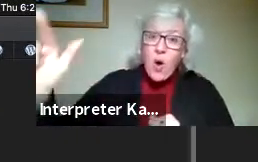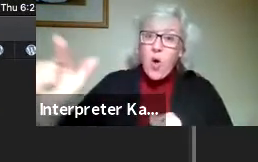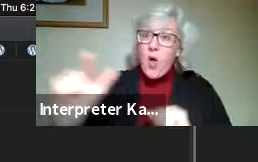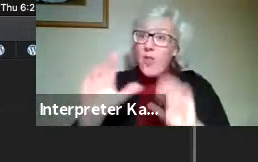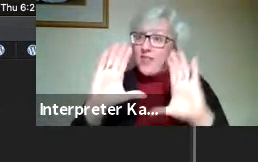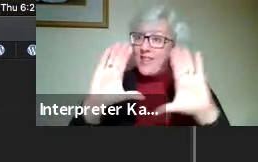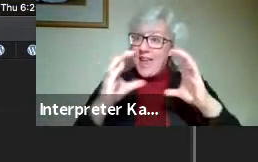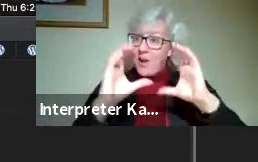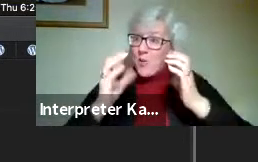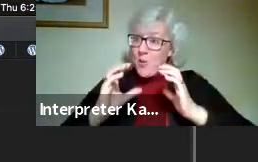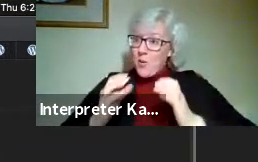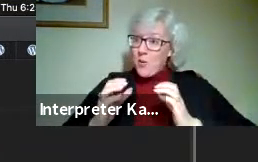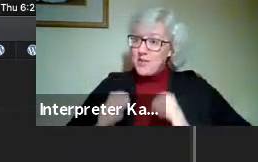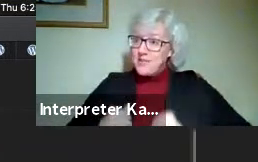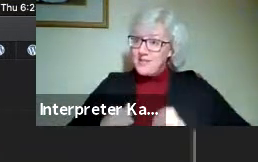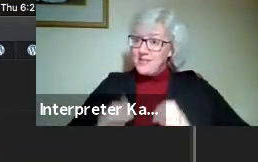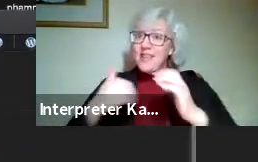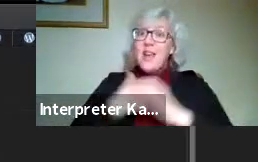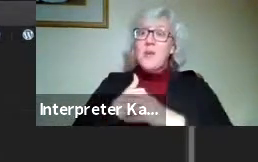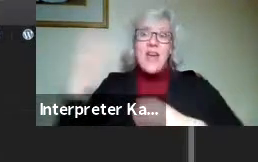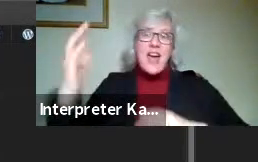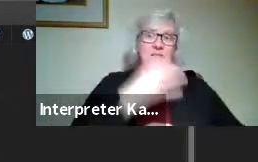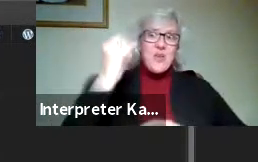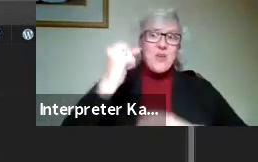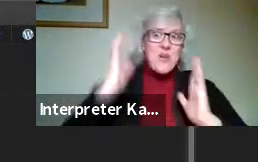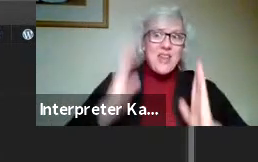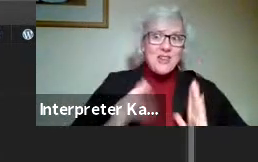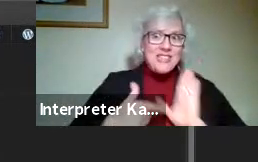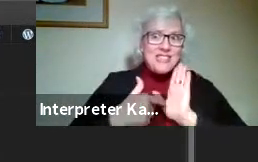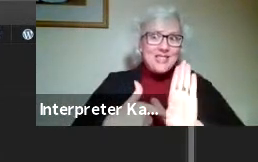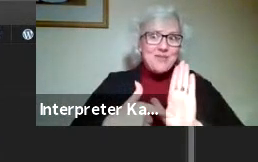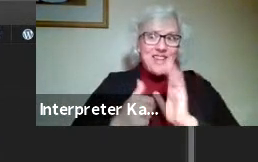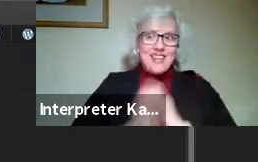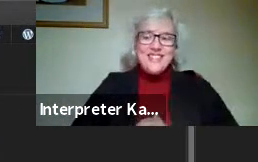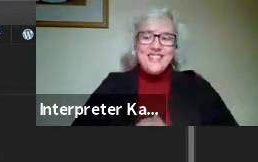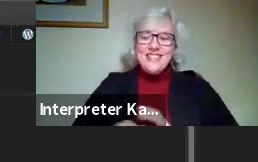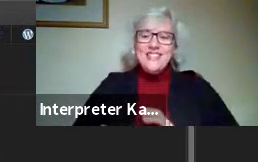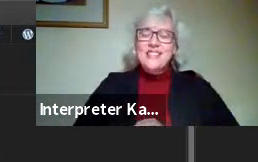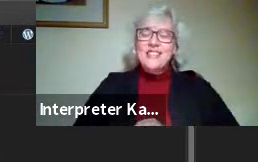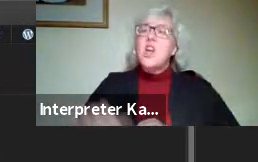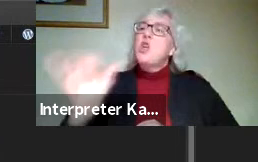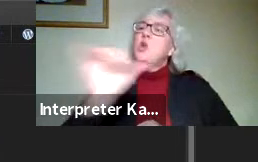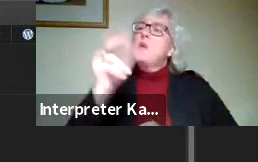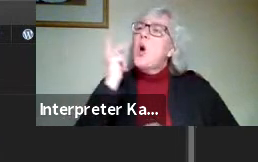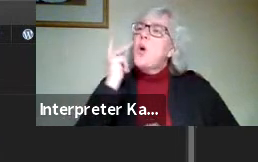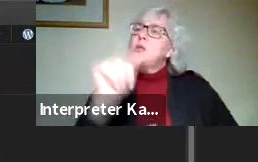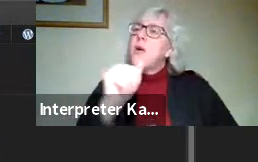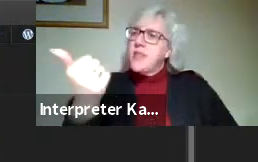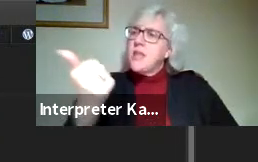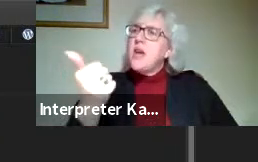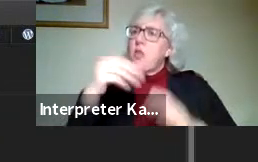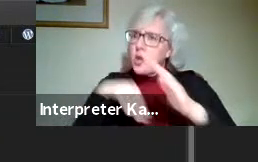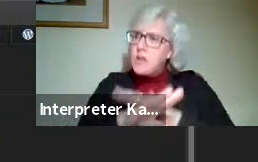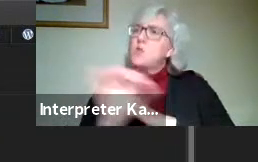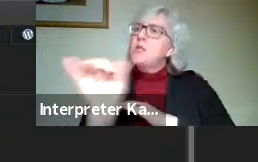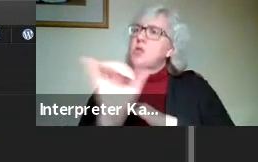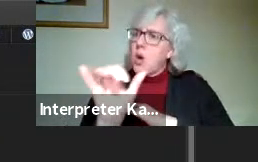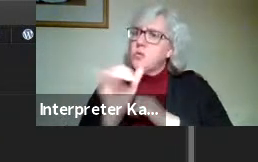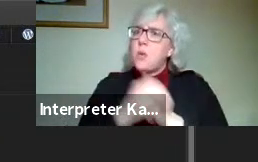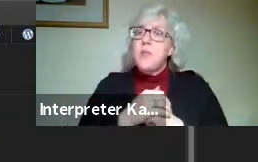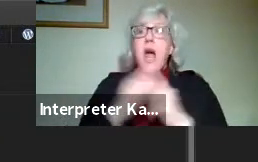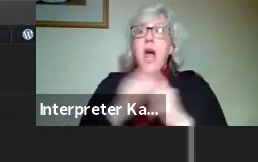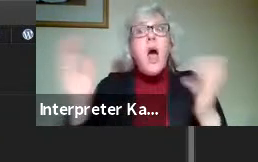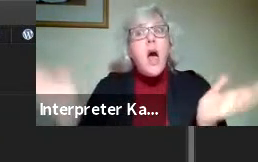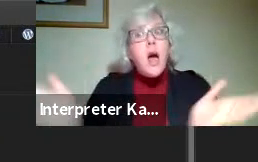and we have the winners displayed. You can also see the other student entries, by the way, and I